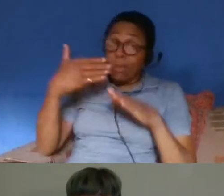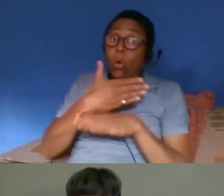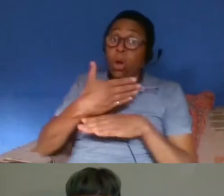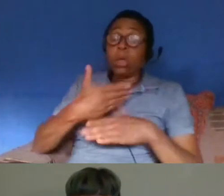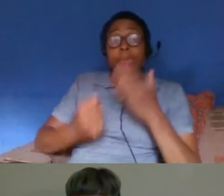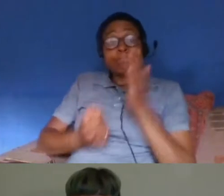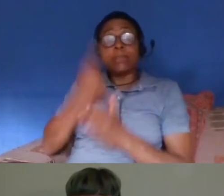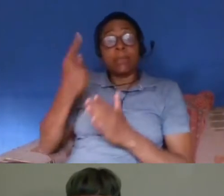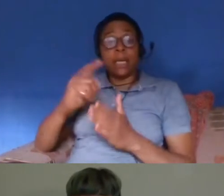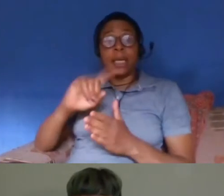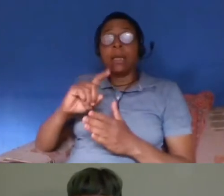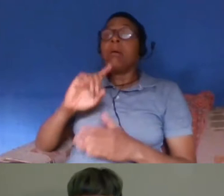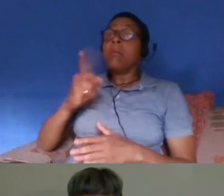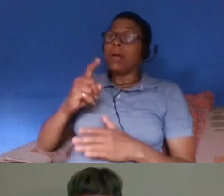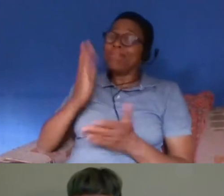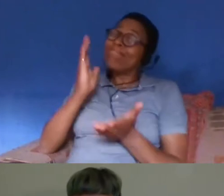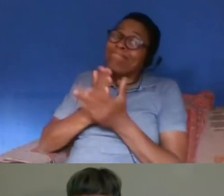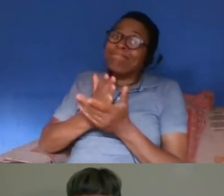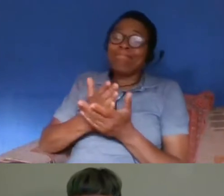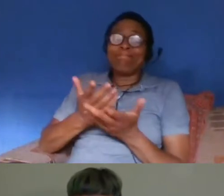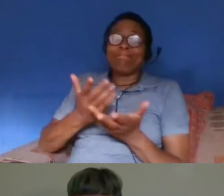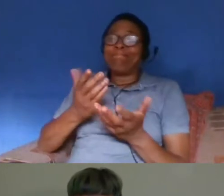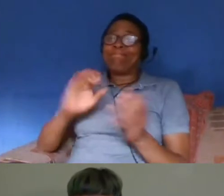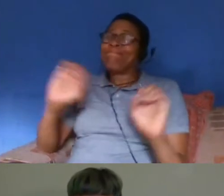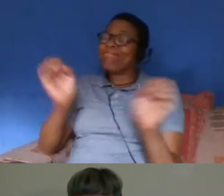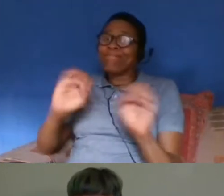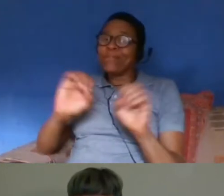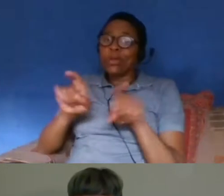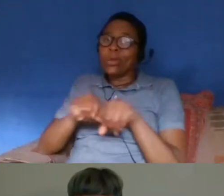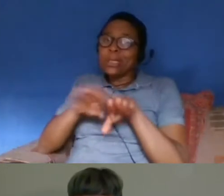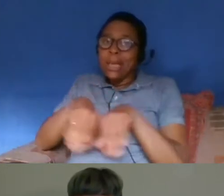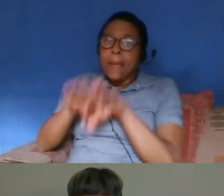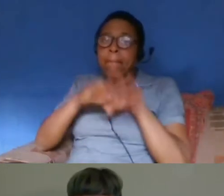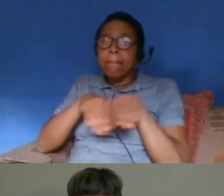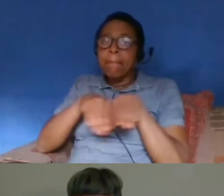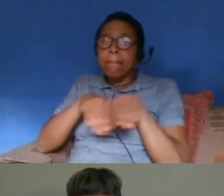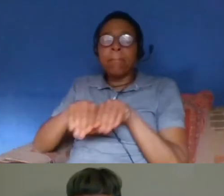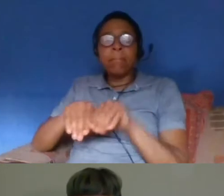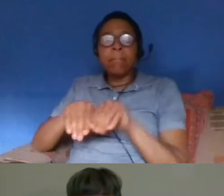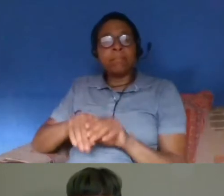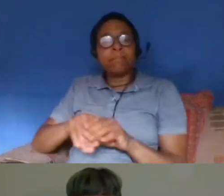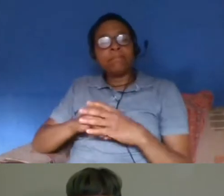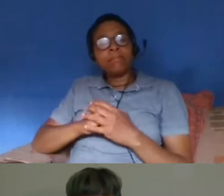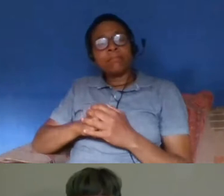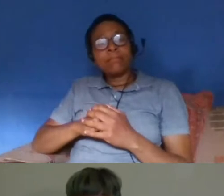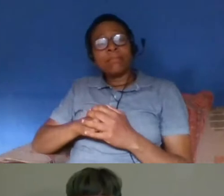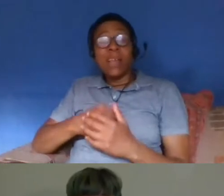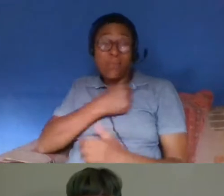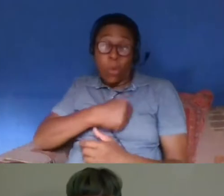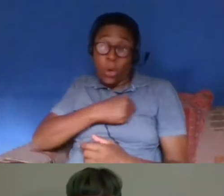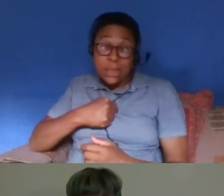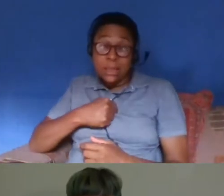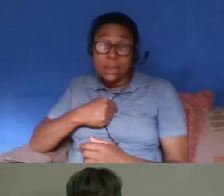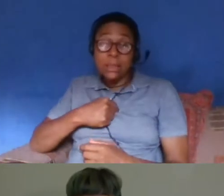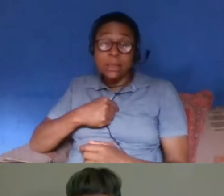than others the reality is that it's not the case across the board and to to be honest the murder of george